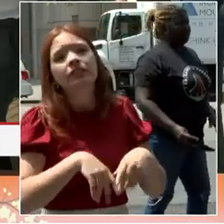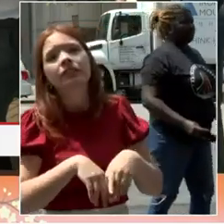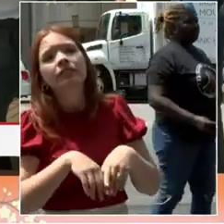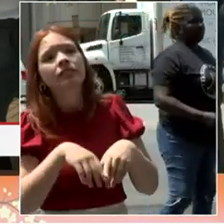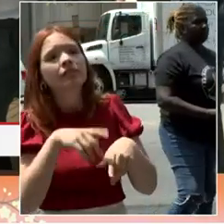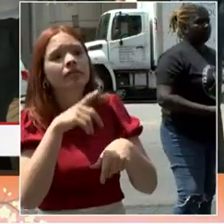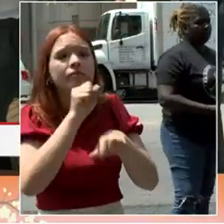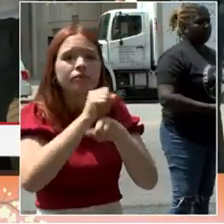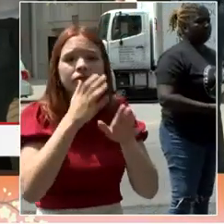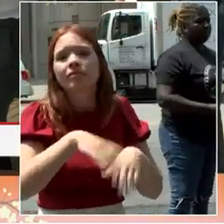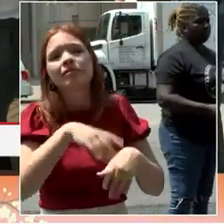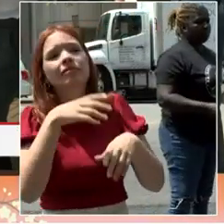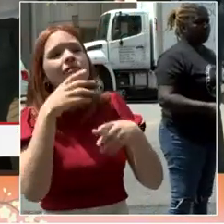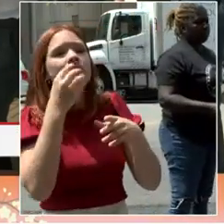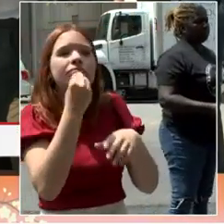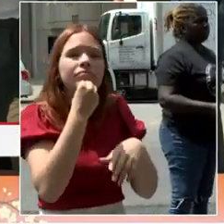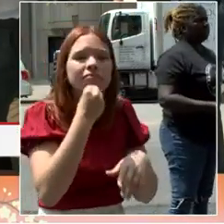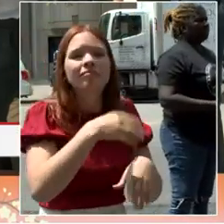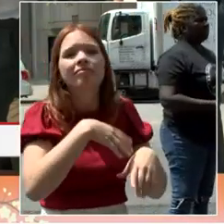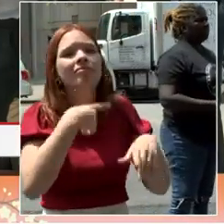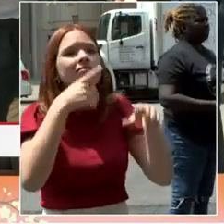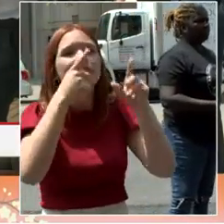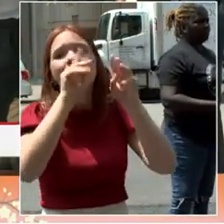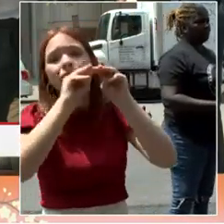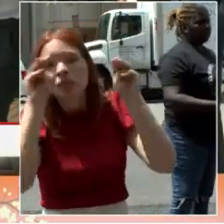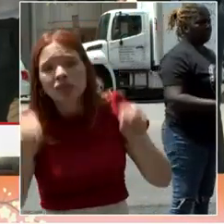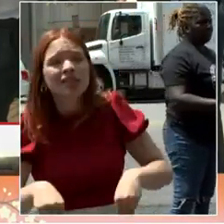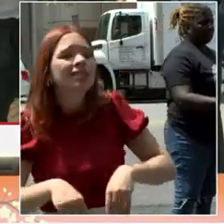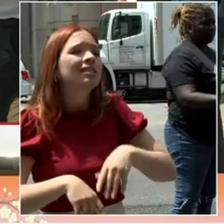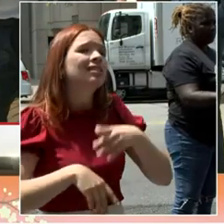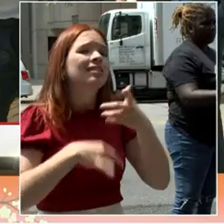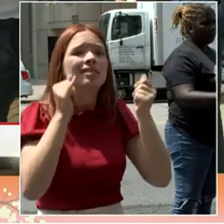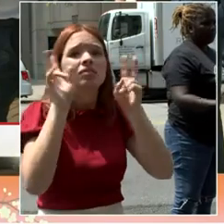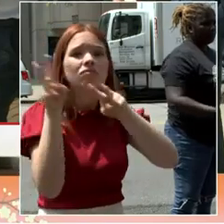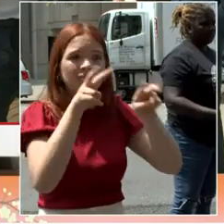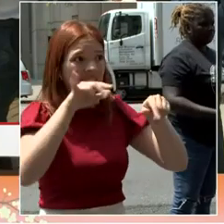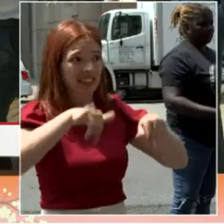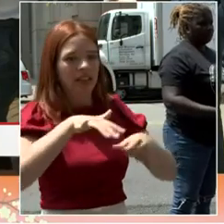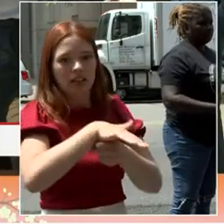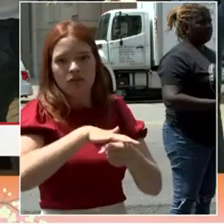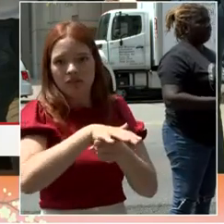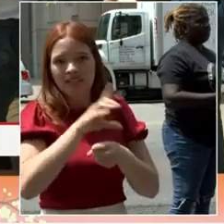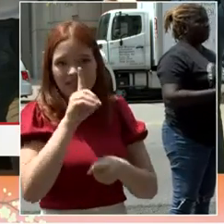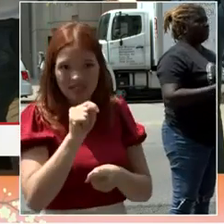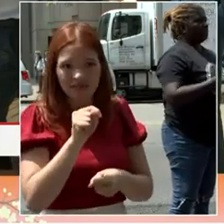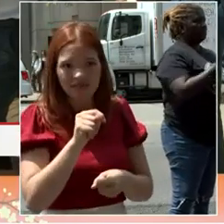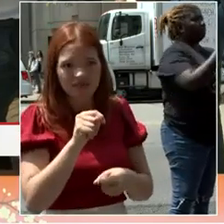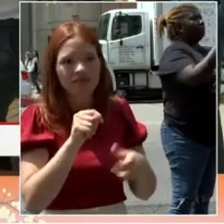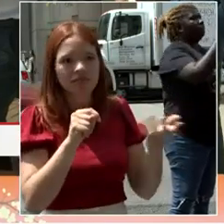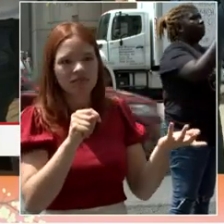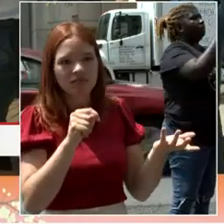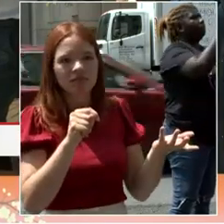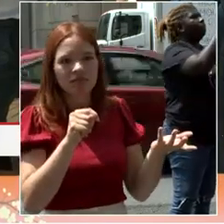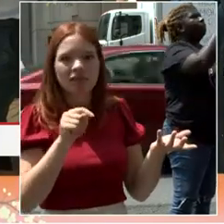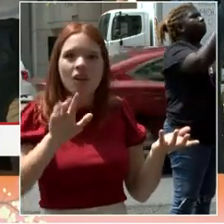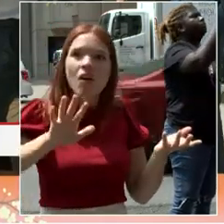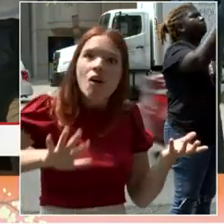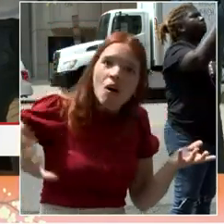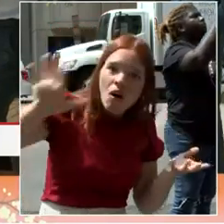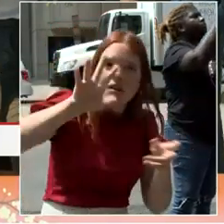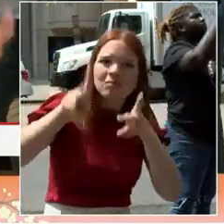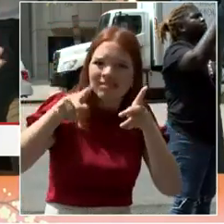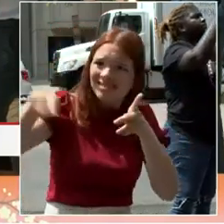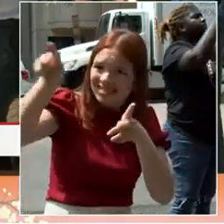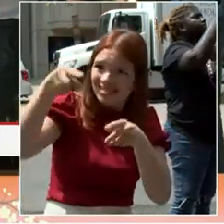or living here. So all of those things are important. Leona was right to emphasize our university